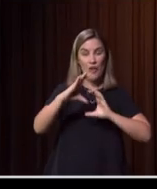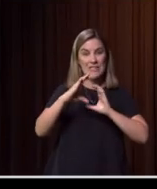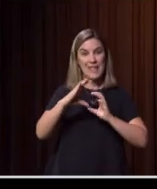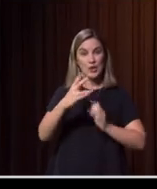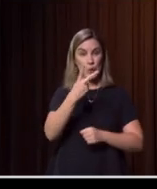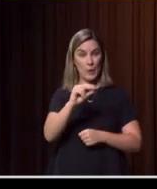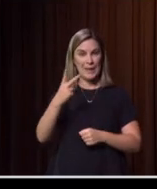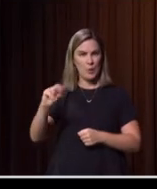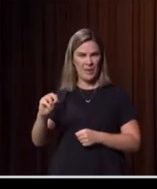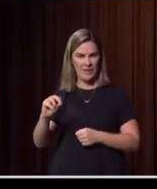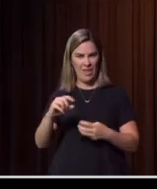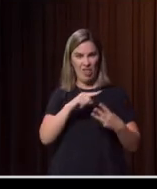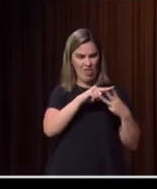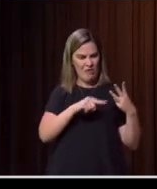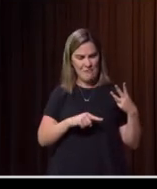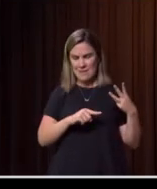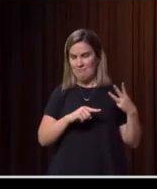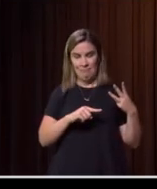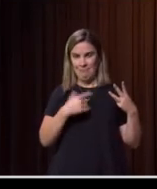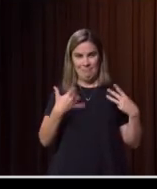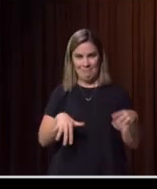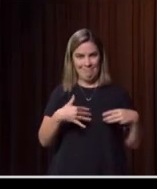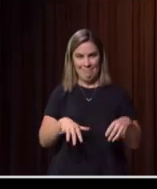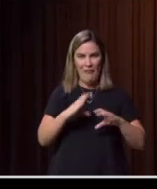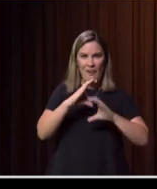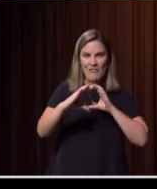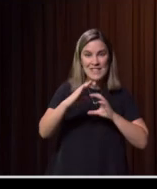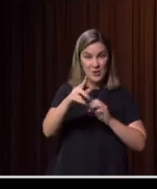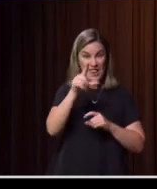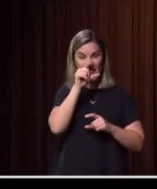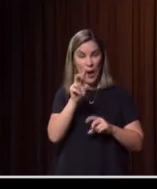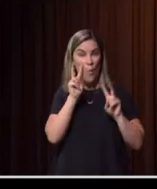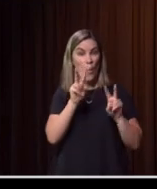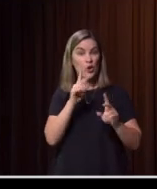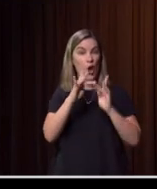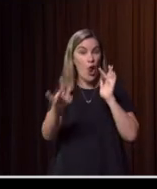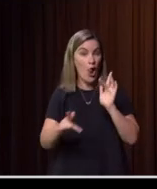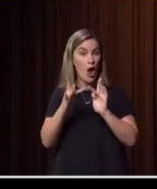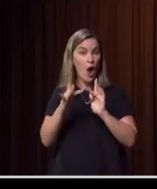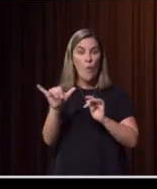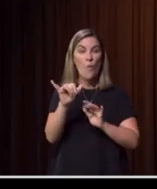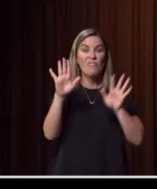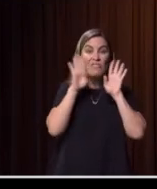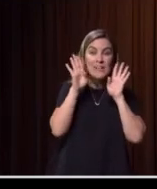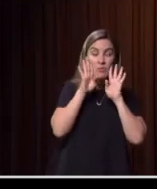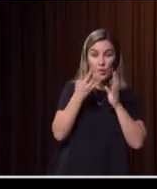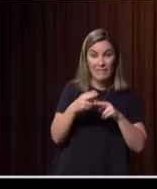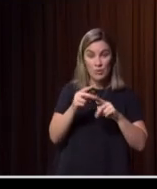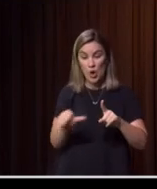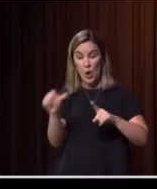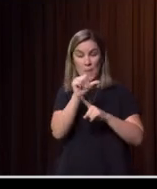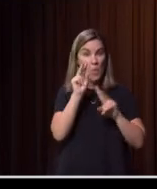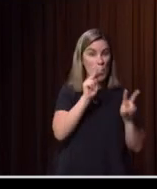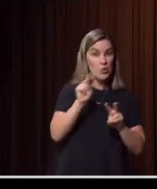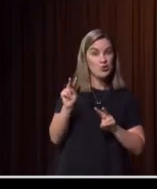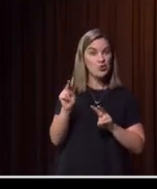been three illuminating conversations and you can rewatch any of these on the Australia Council's website or our Facebook page and feel free to